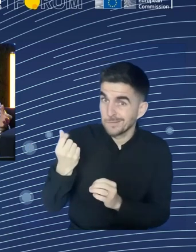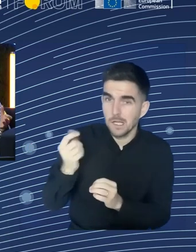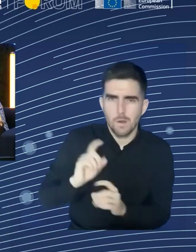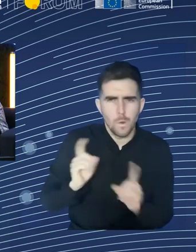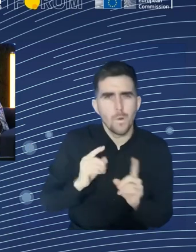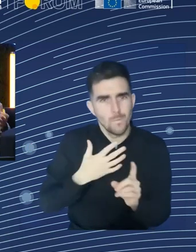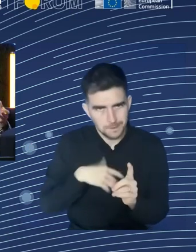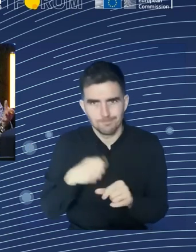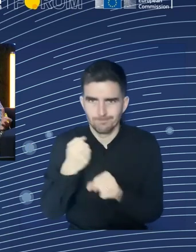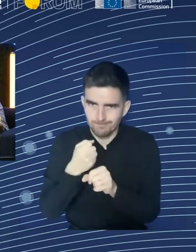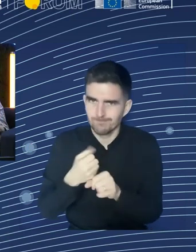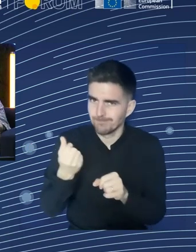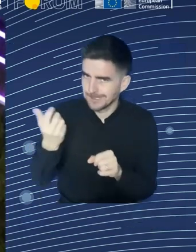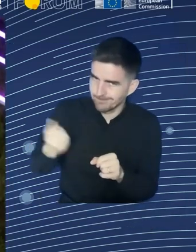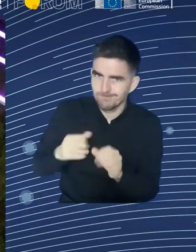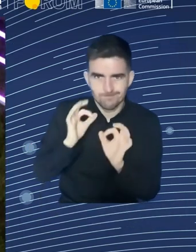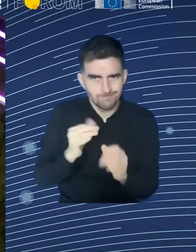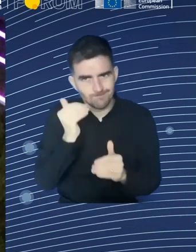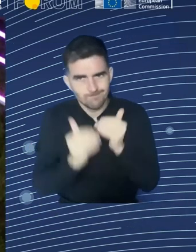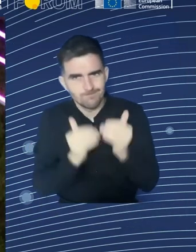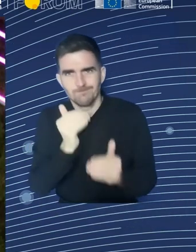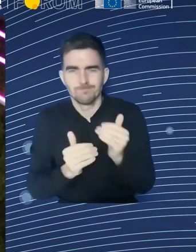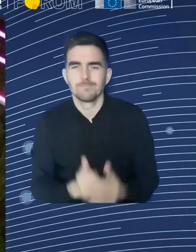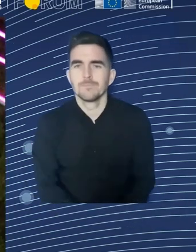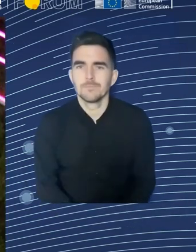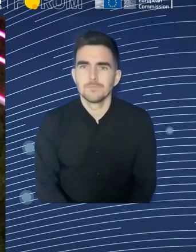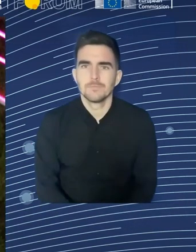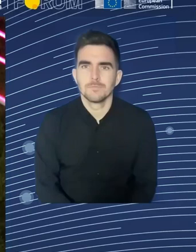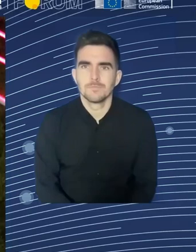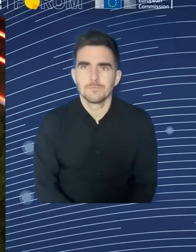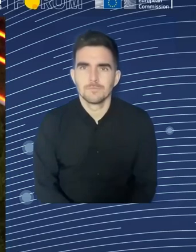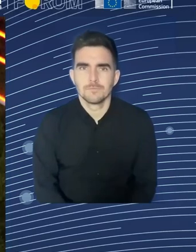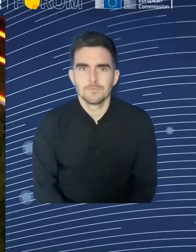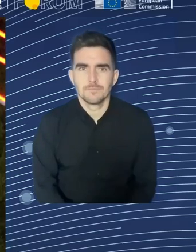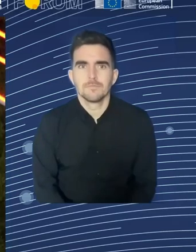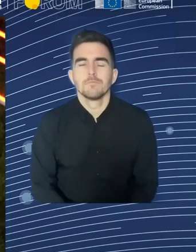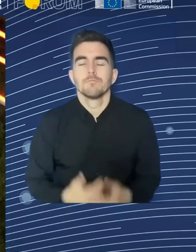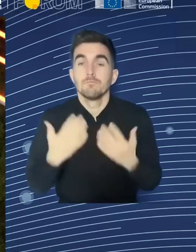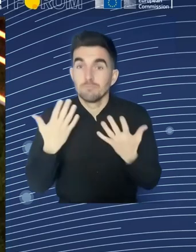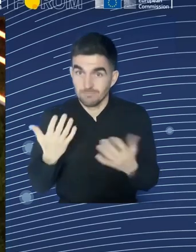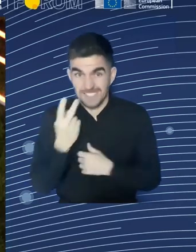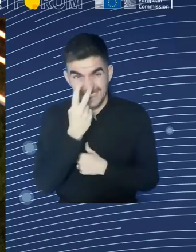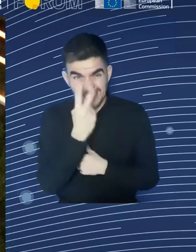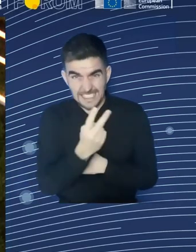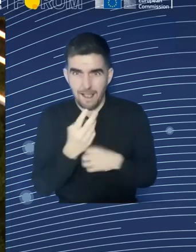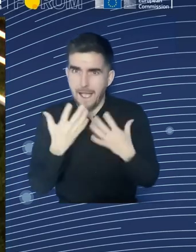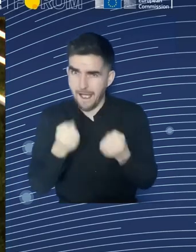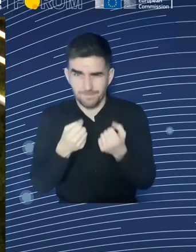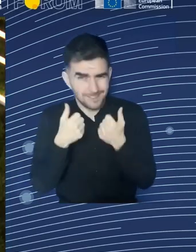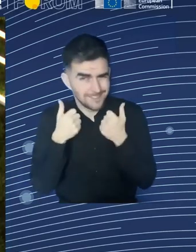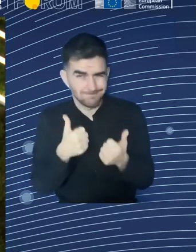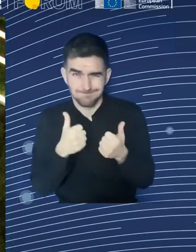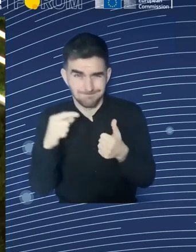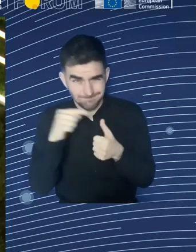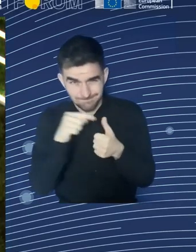the benefits of the social protection, that we shouldn't look at them as a resource to finance benefits for those that